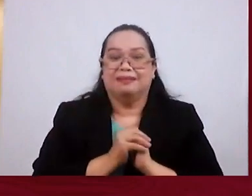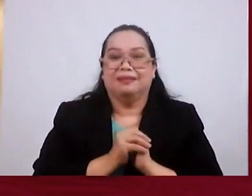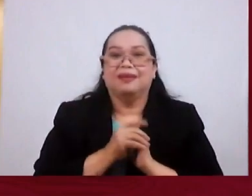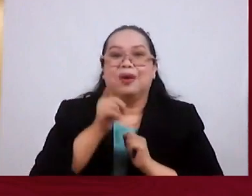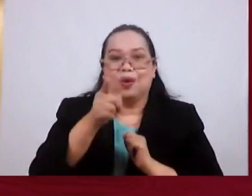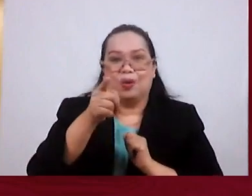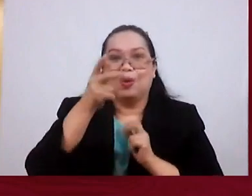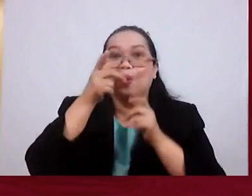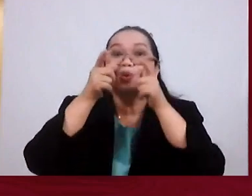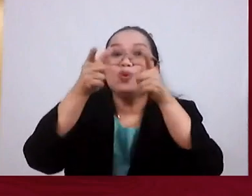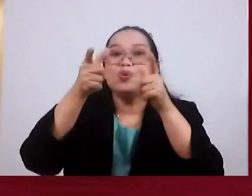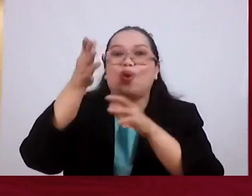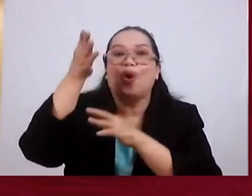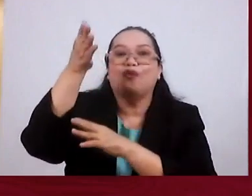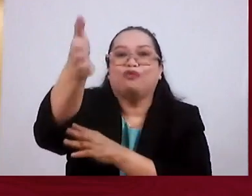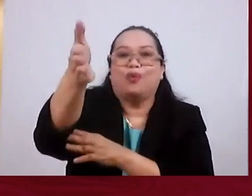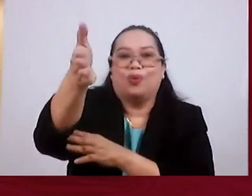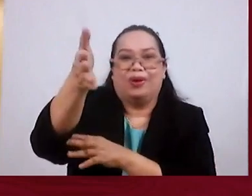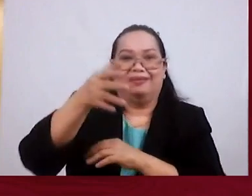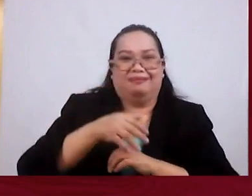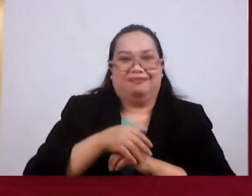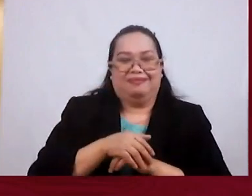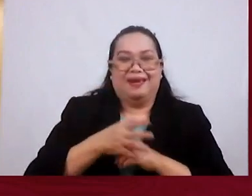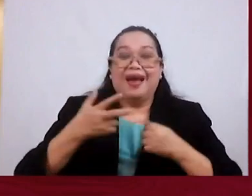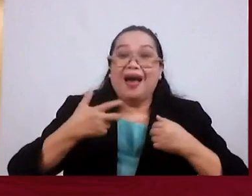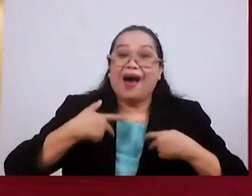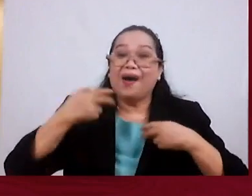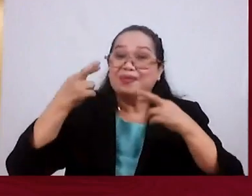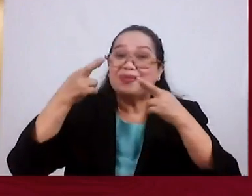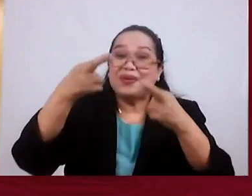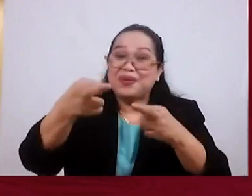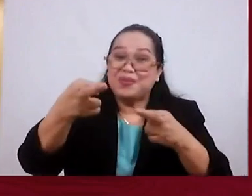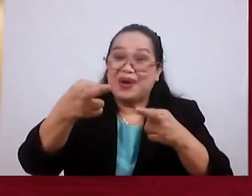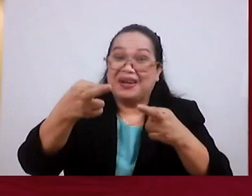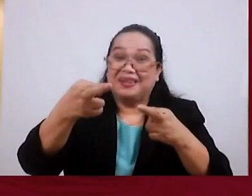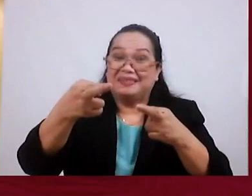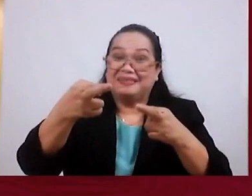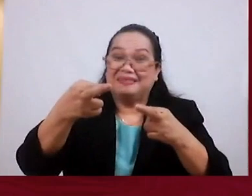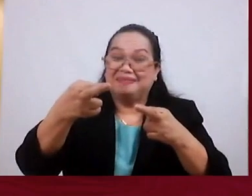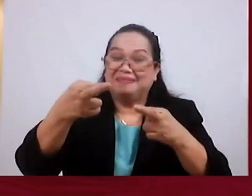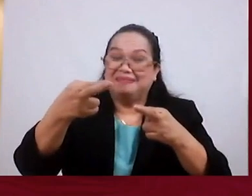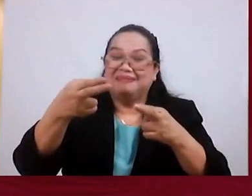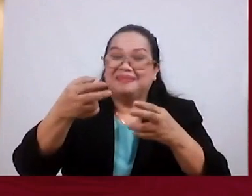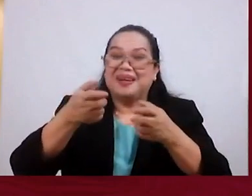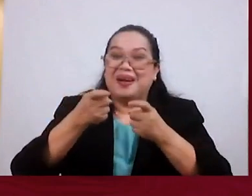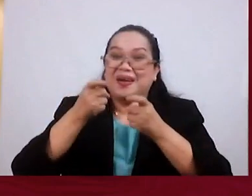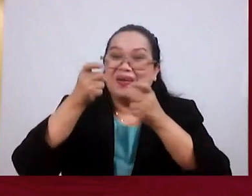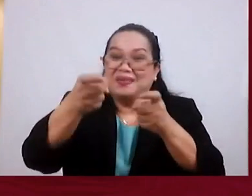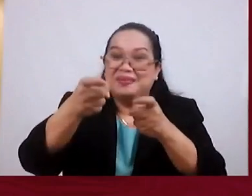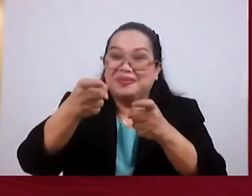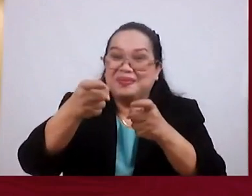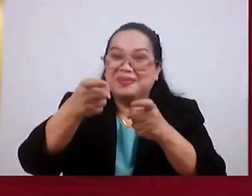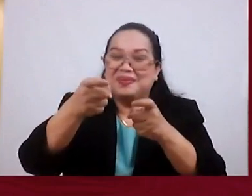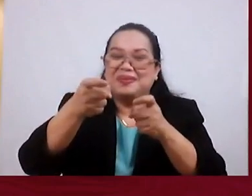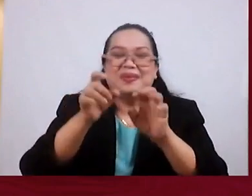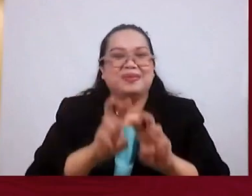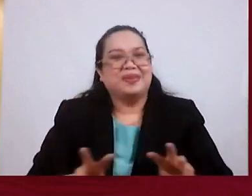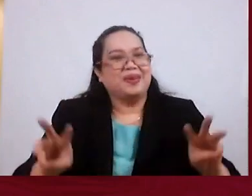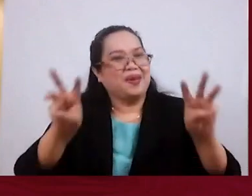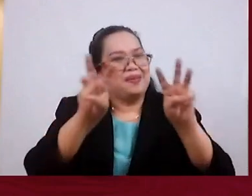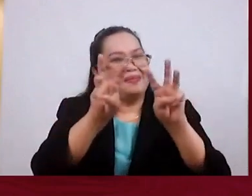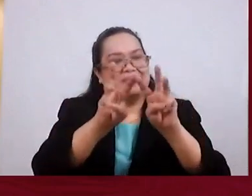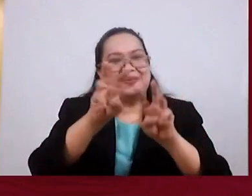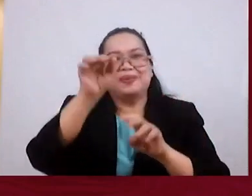Look Forward There Is A Reward This Is Worth It The